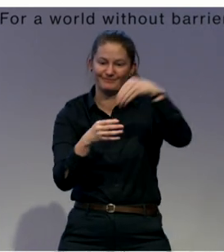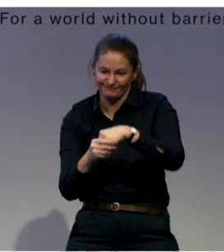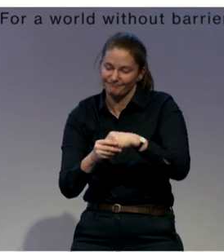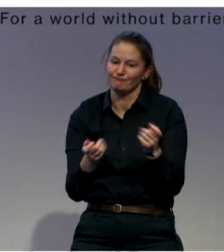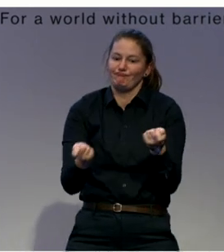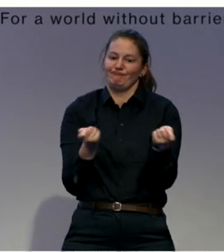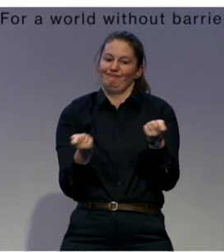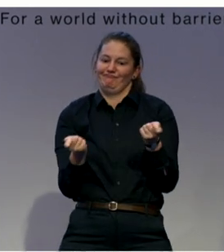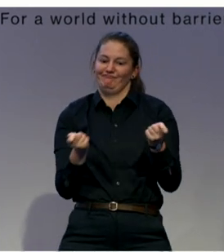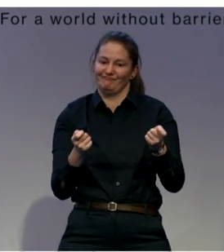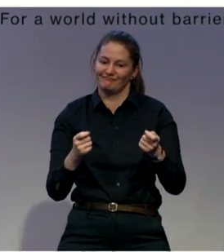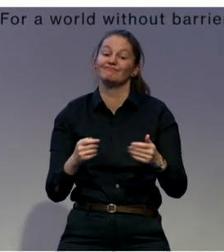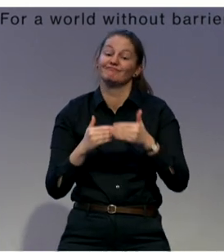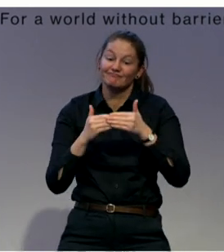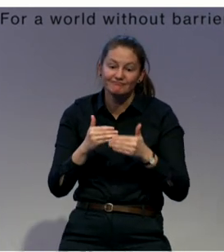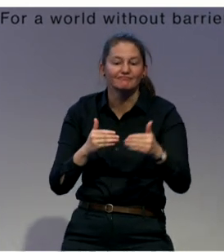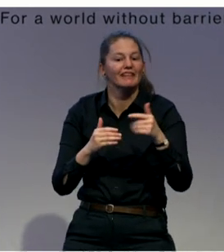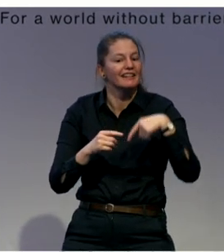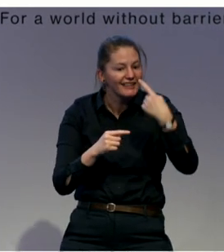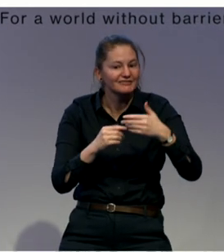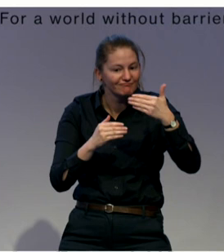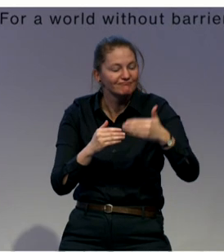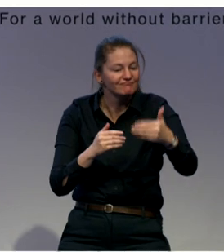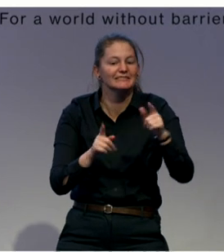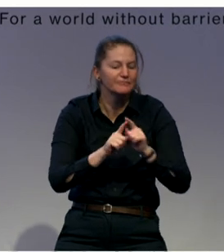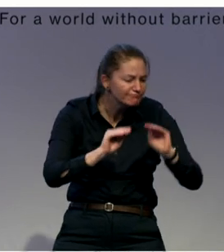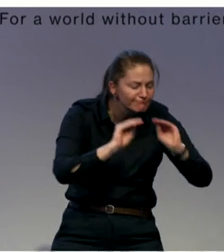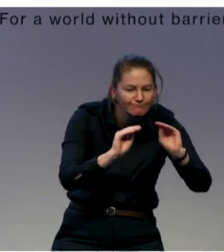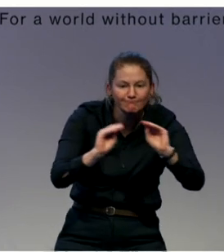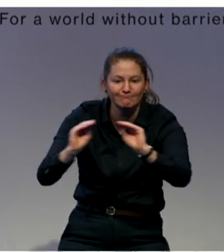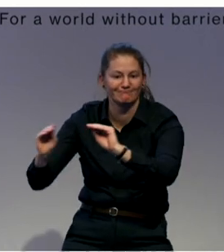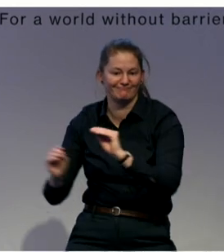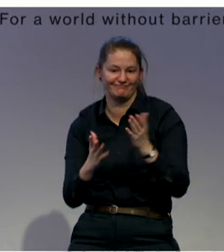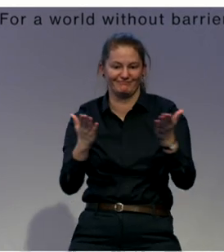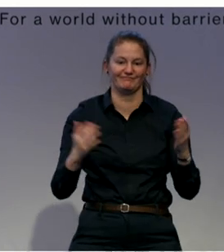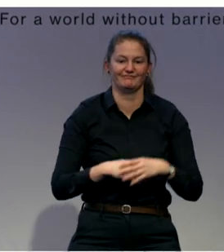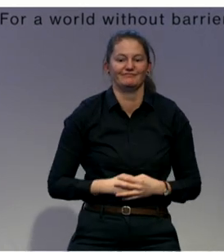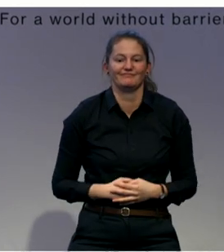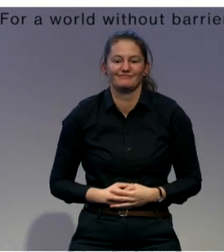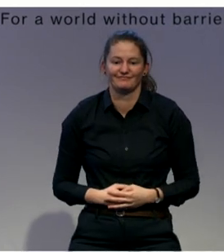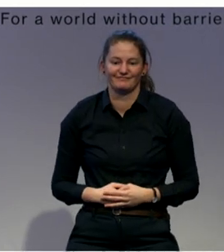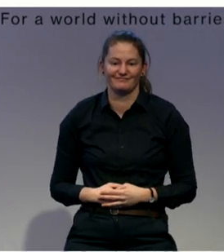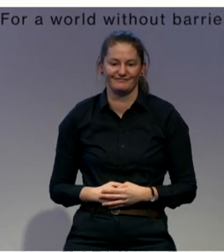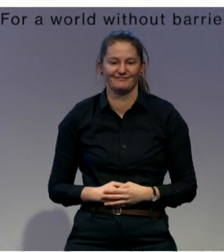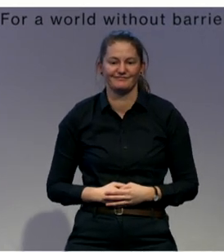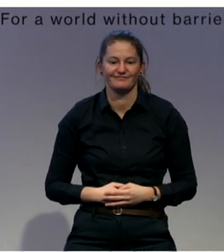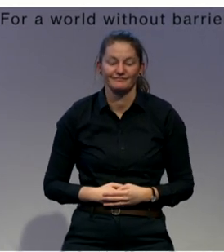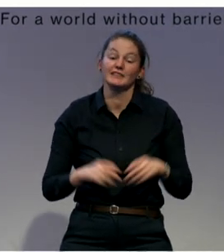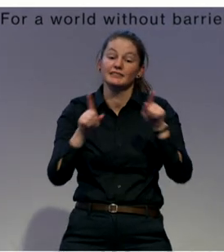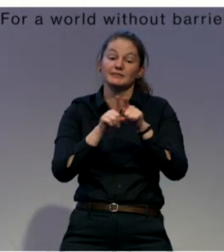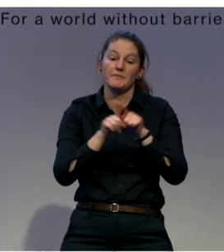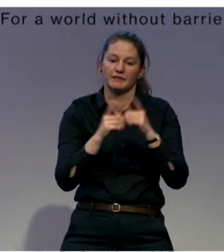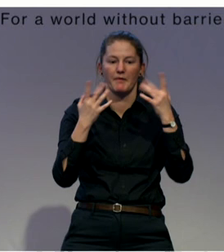and, of course, advocacy for efficient use of public financial resources and contribution